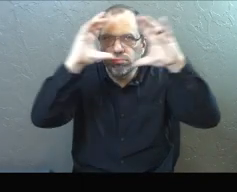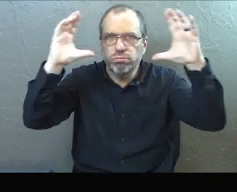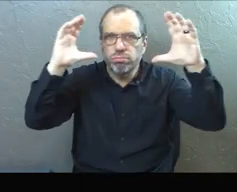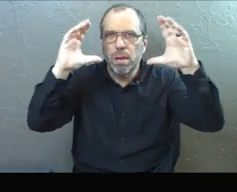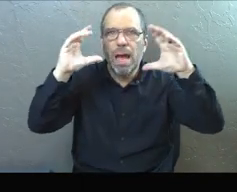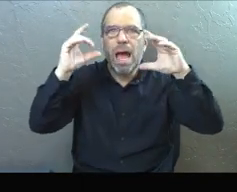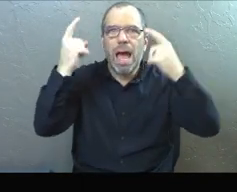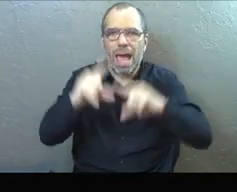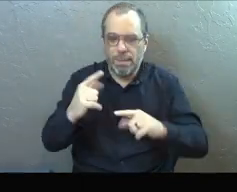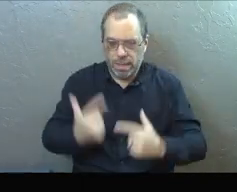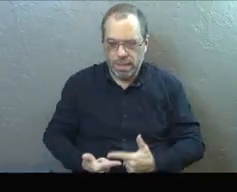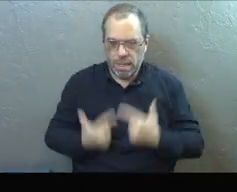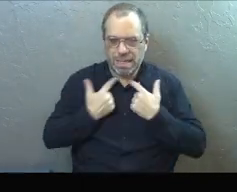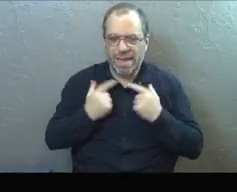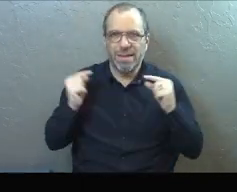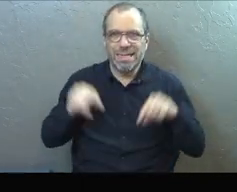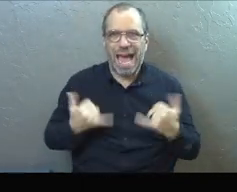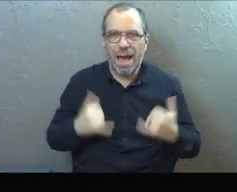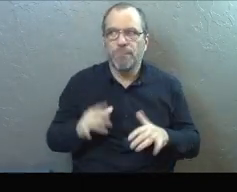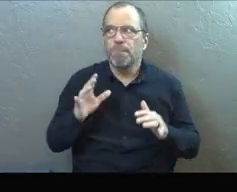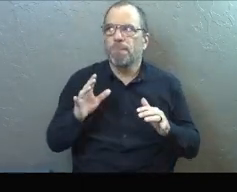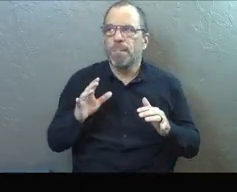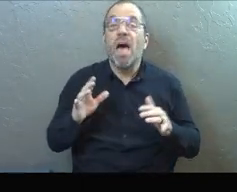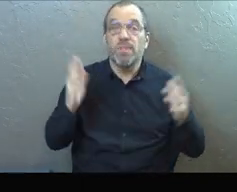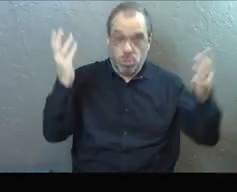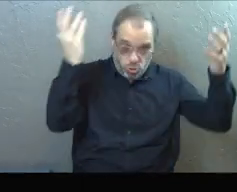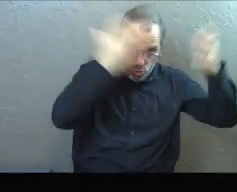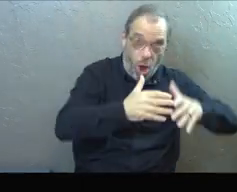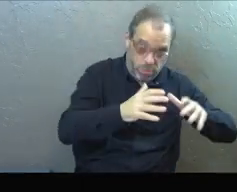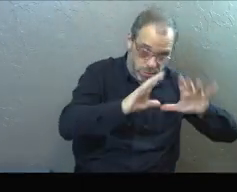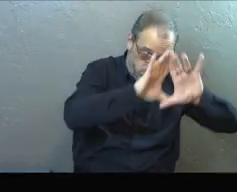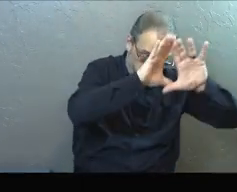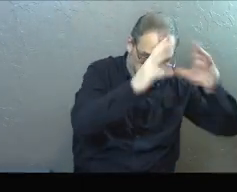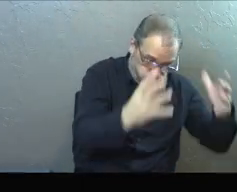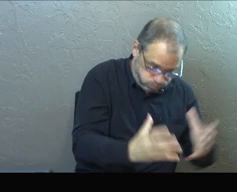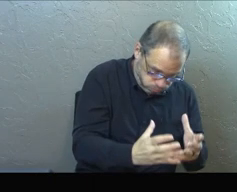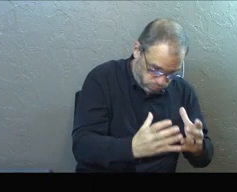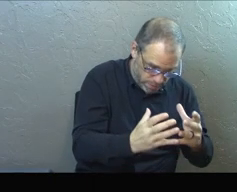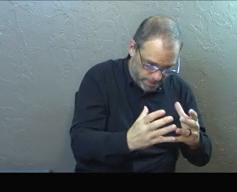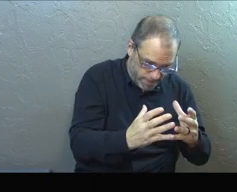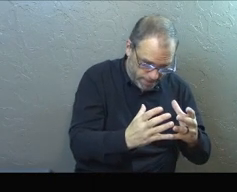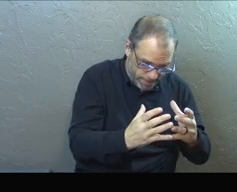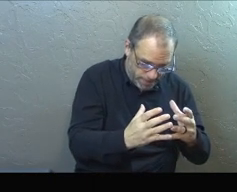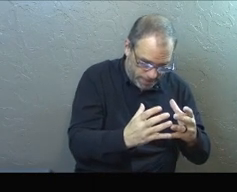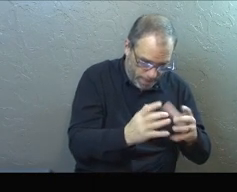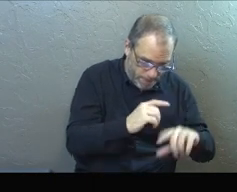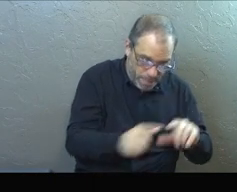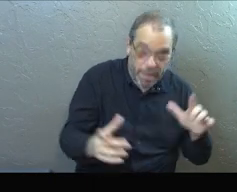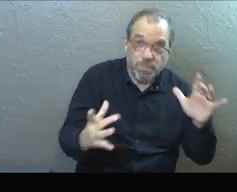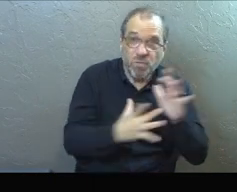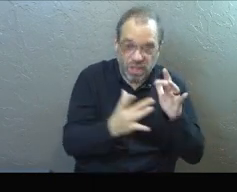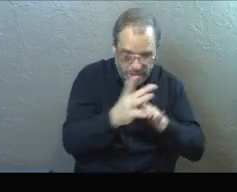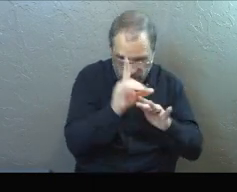actually happening in our life. There is darkness and there is all of this stuff, but Jesus comes into that darkness.